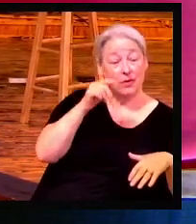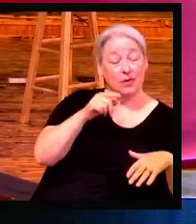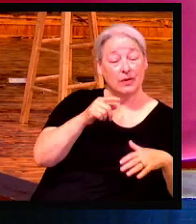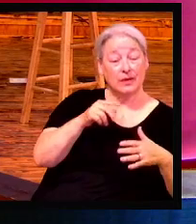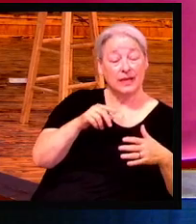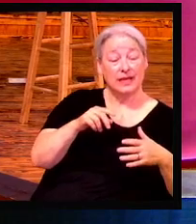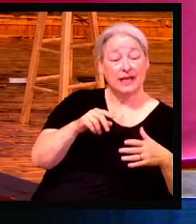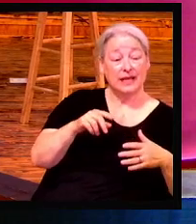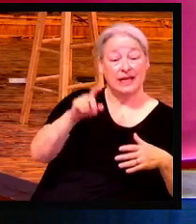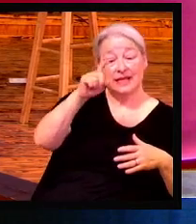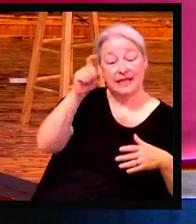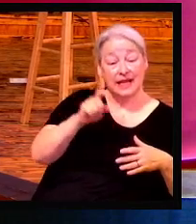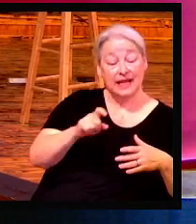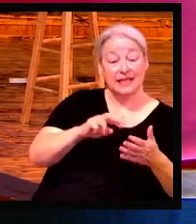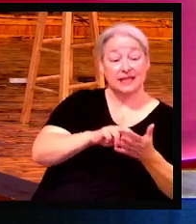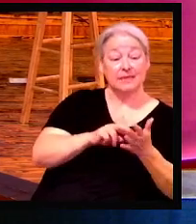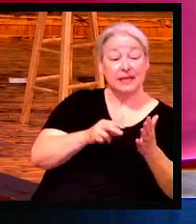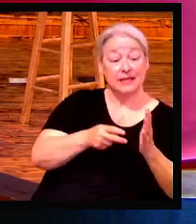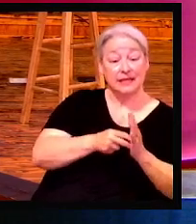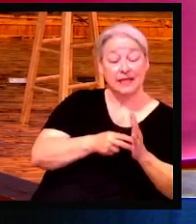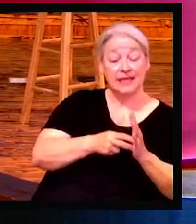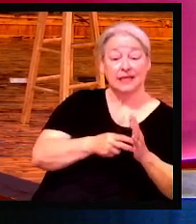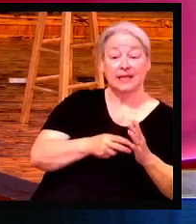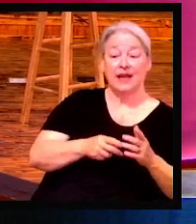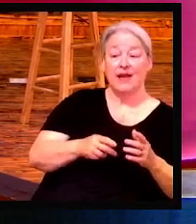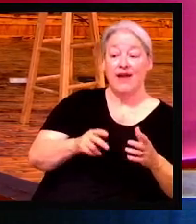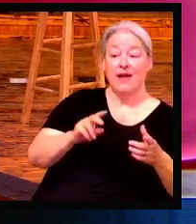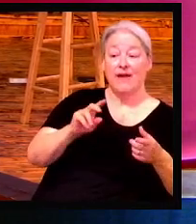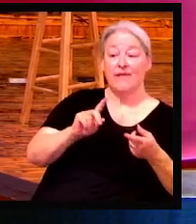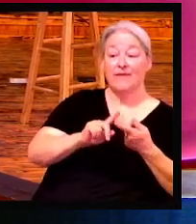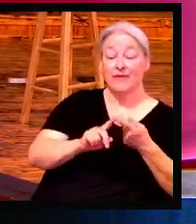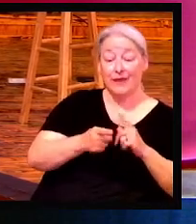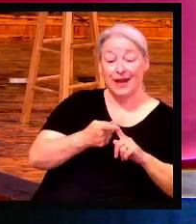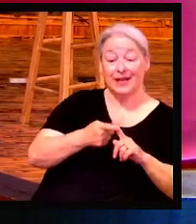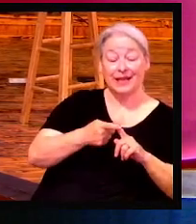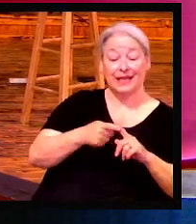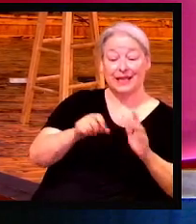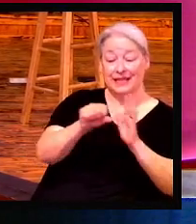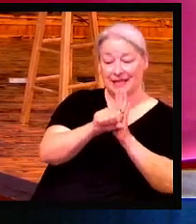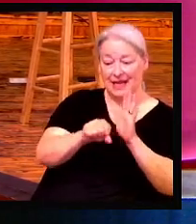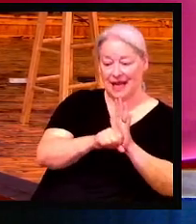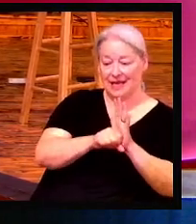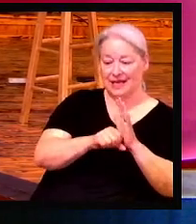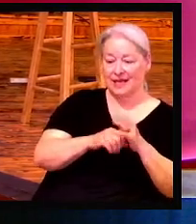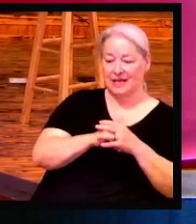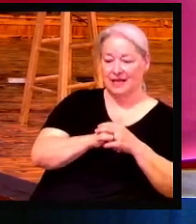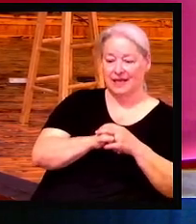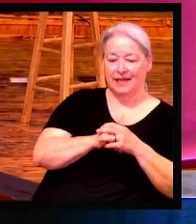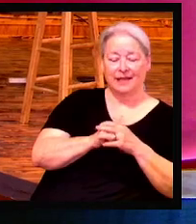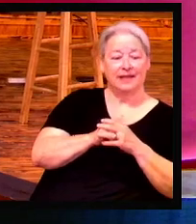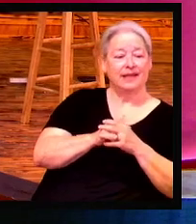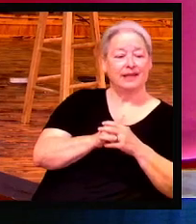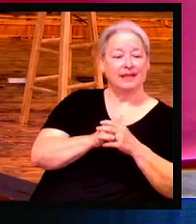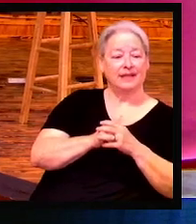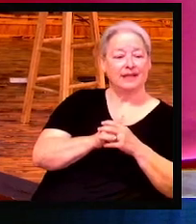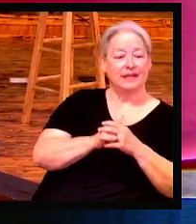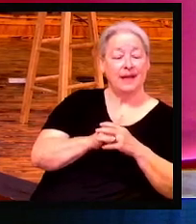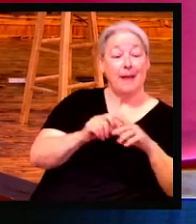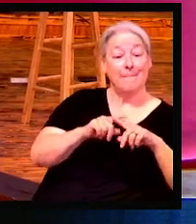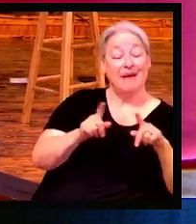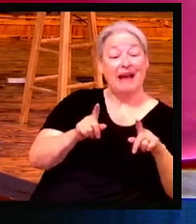The friendly state, come from the Tejas Indians, but Texas is one of the most dangerous states to be a cop.